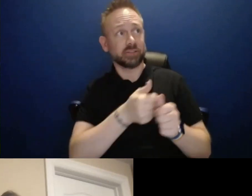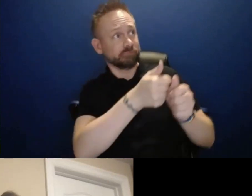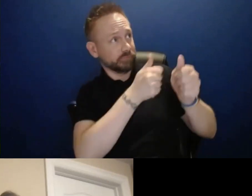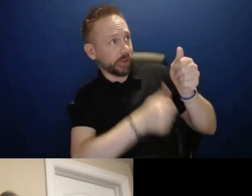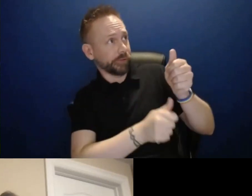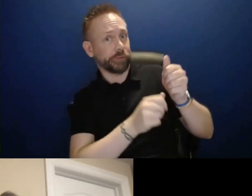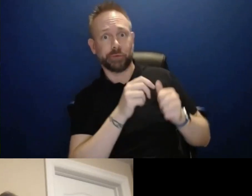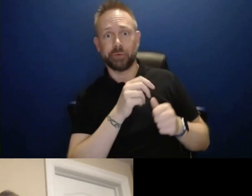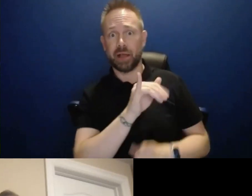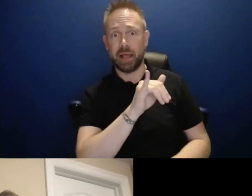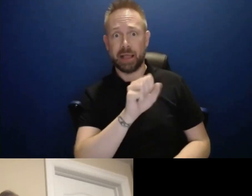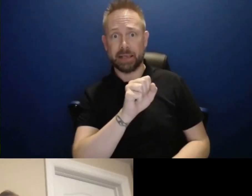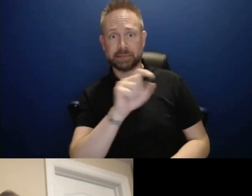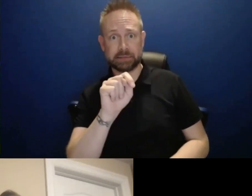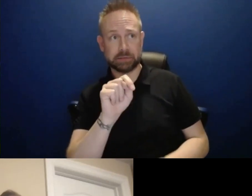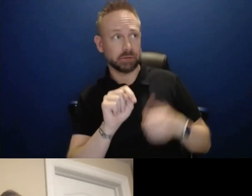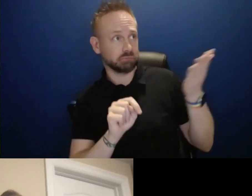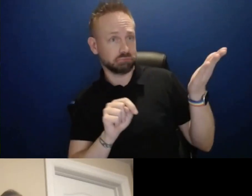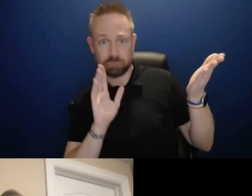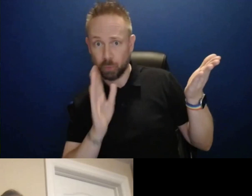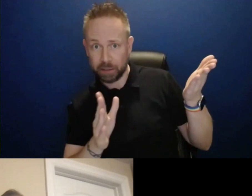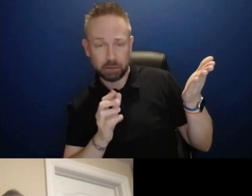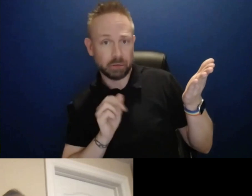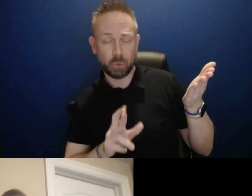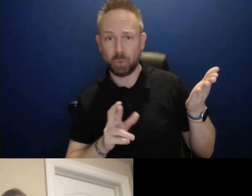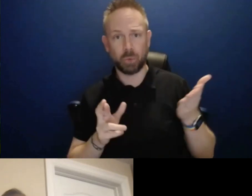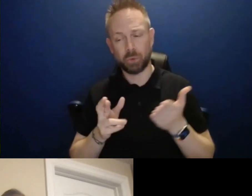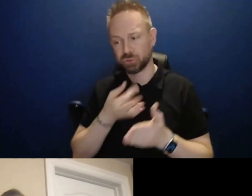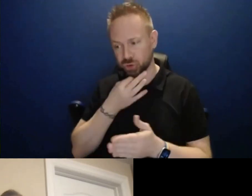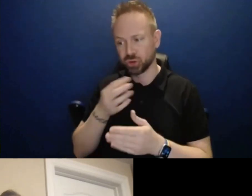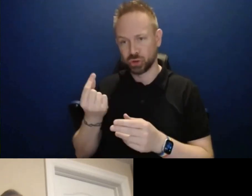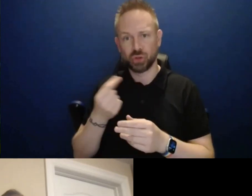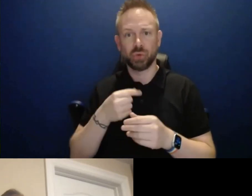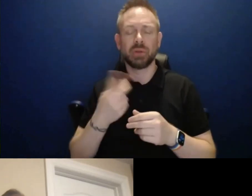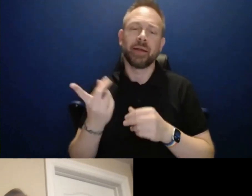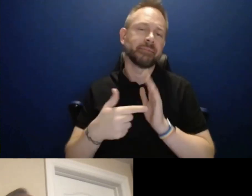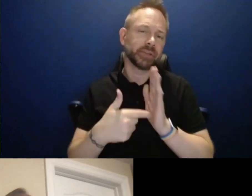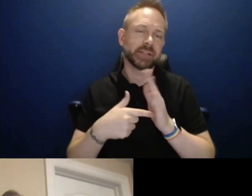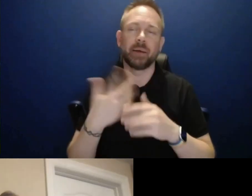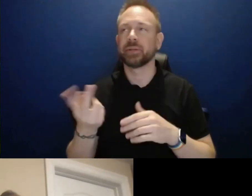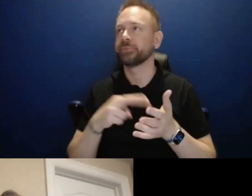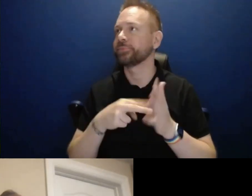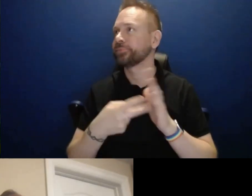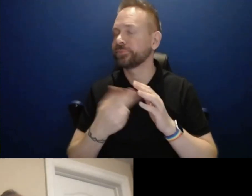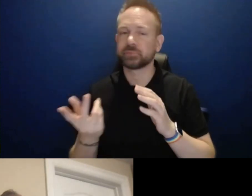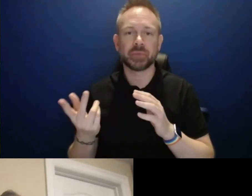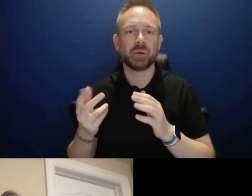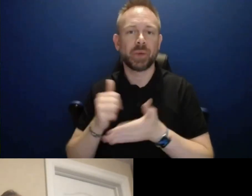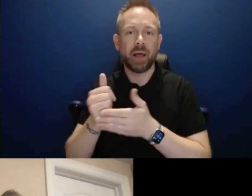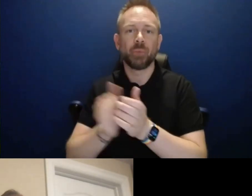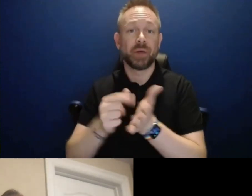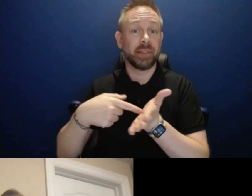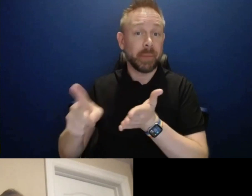into the centrally provide service model? For example, for for things like payment support